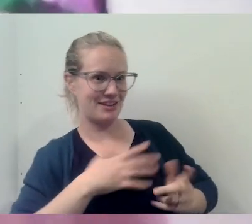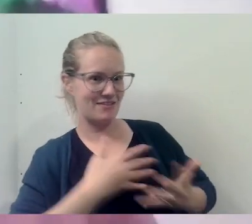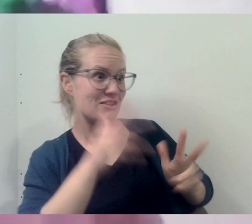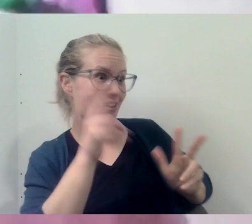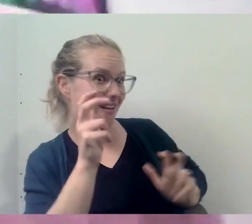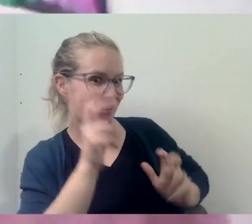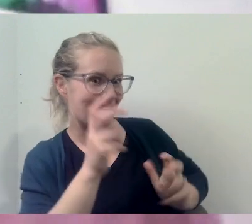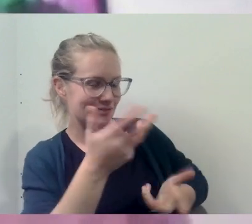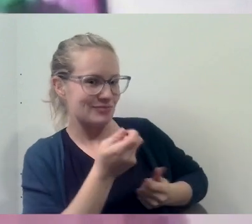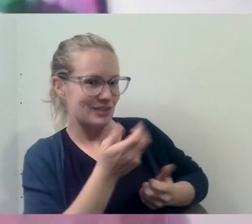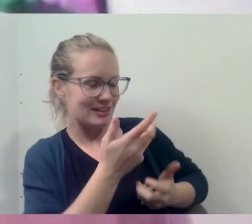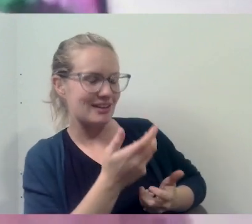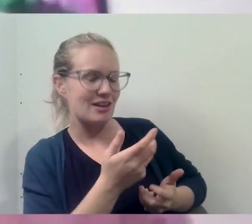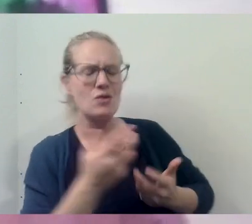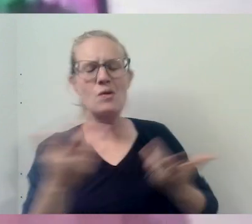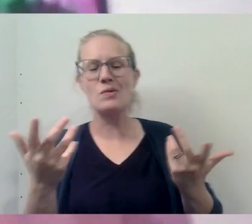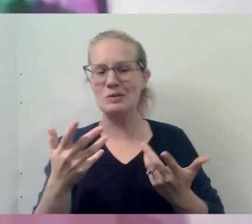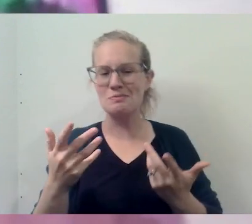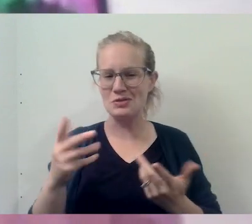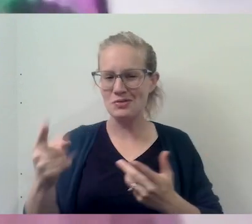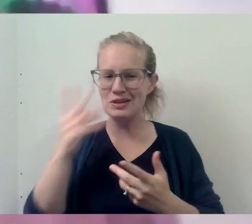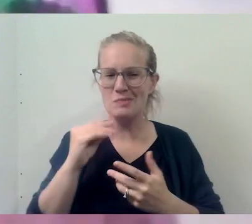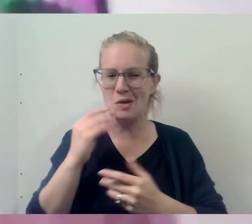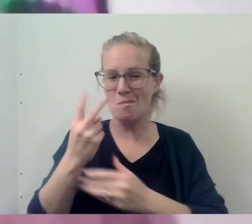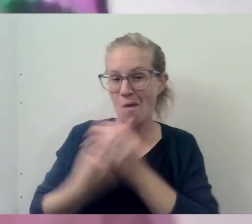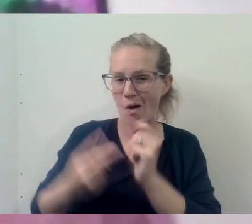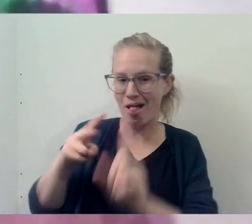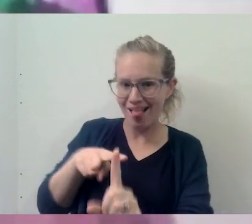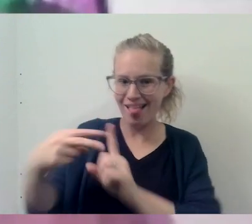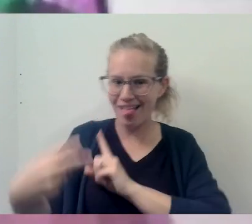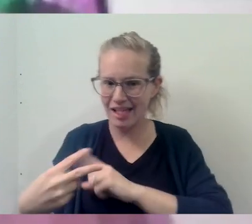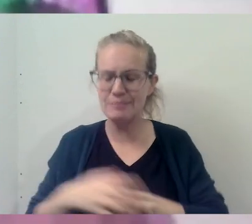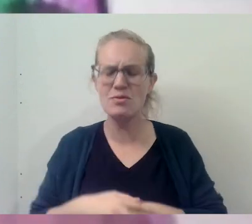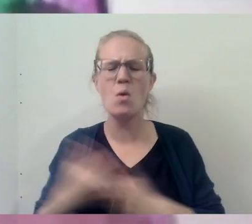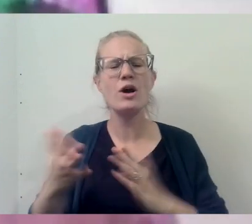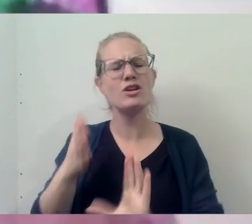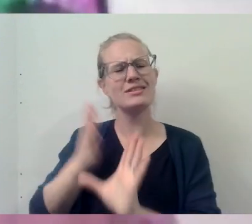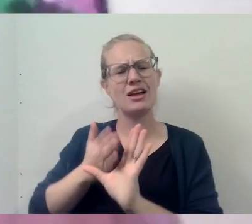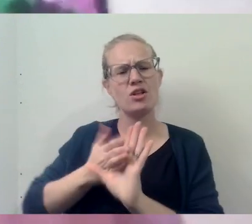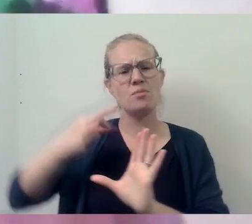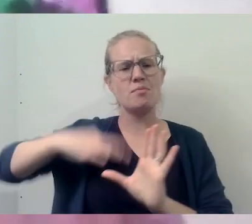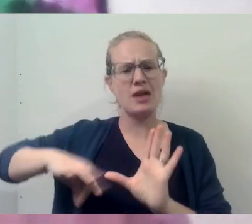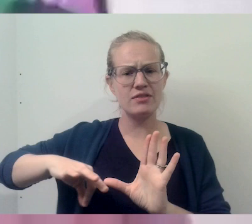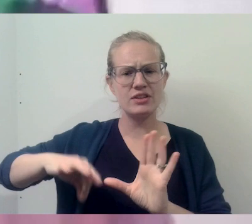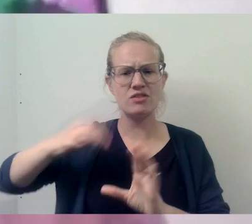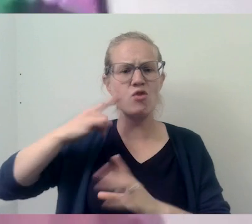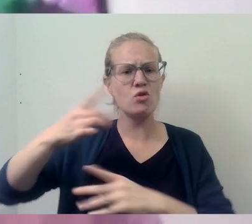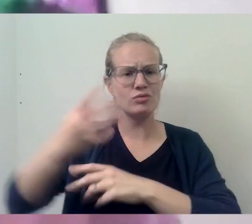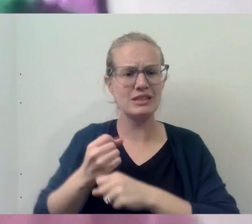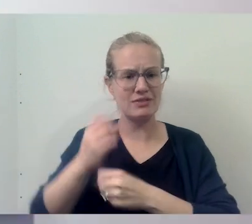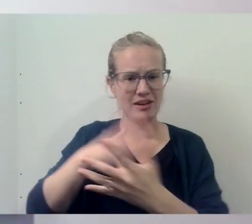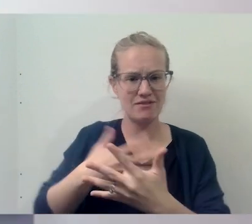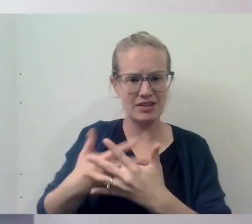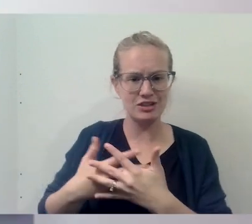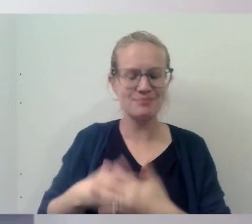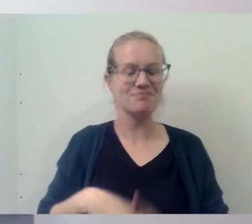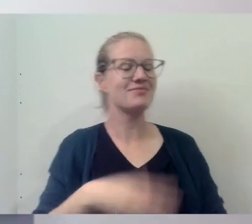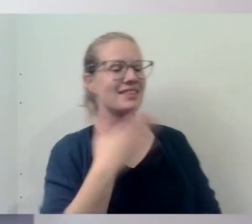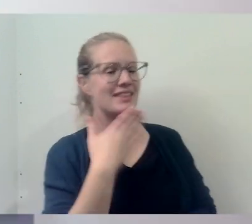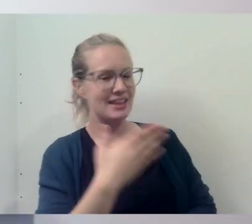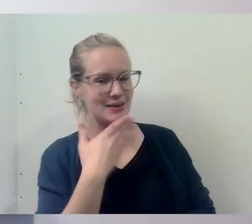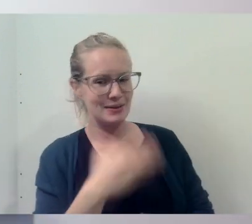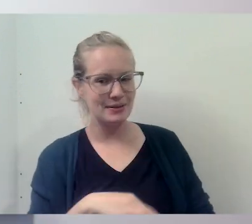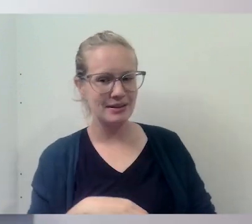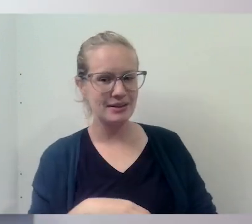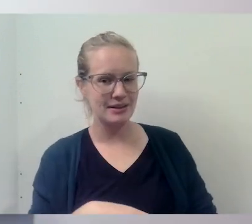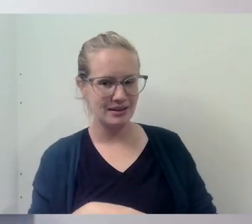what are the psychological benefits to receiving, uh, confession? Thank you, Anthony.